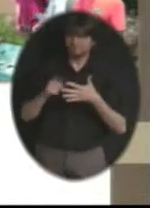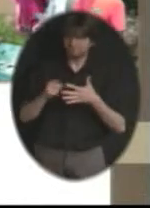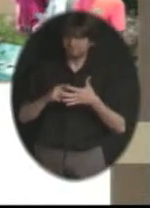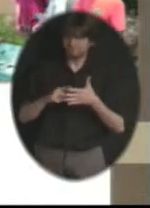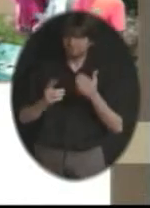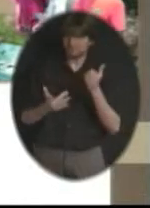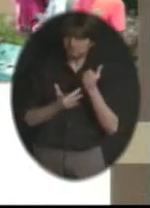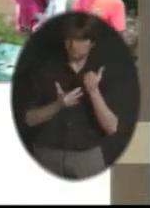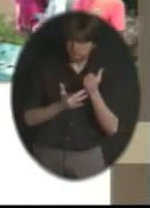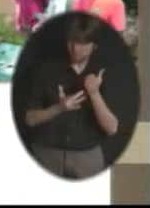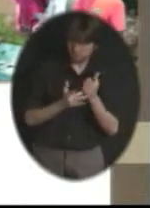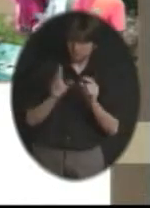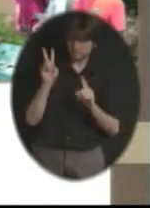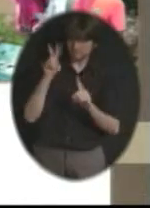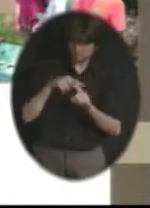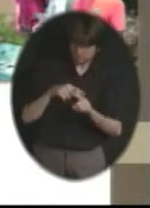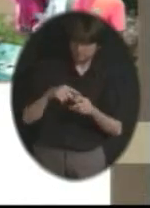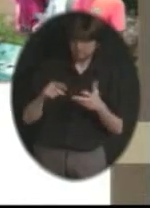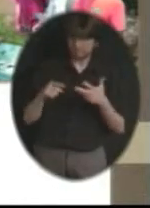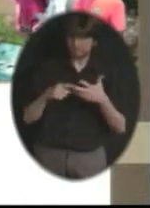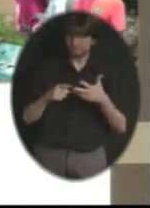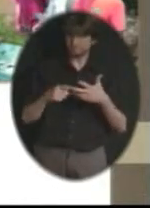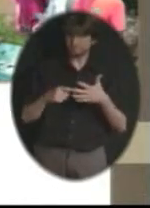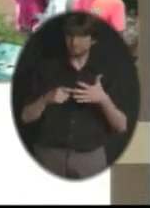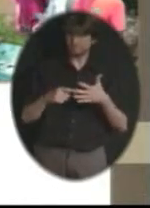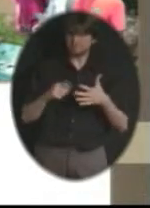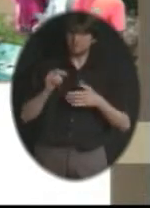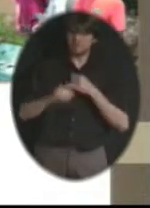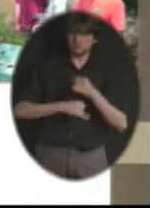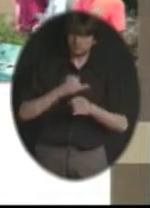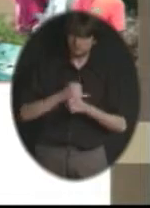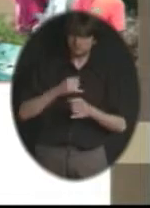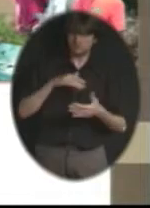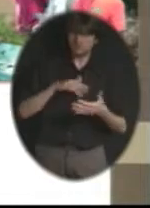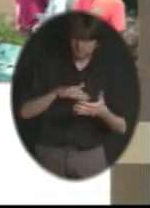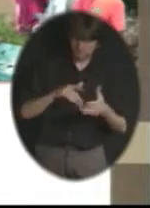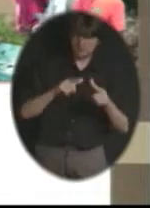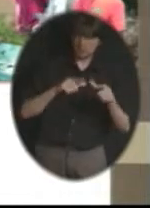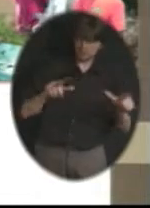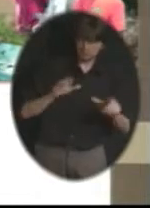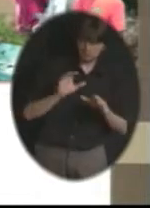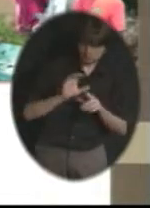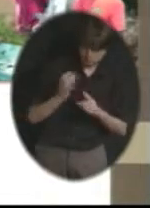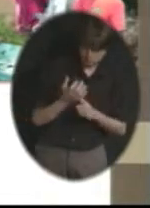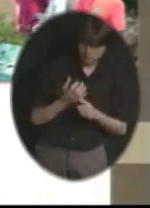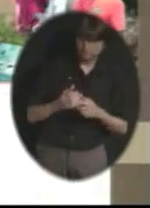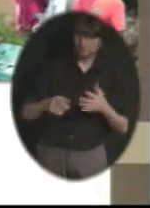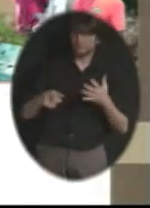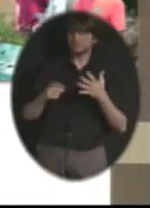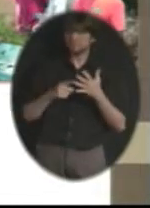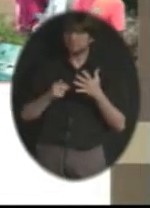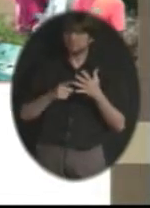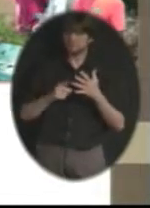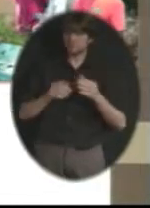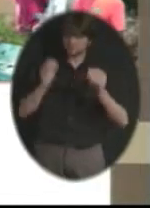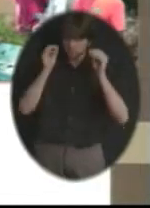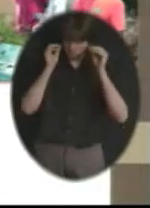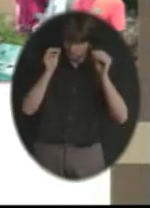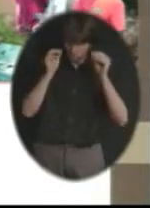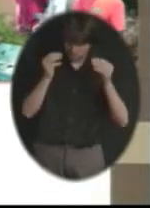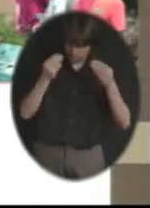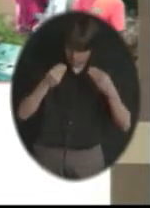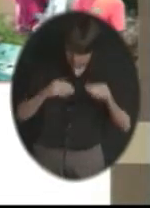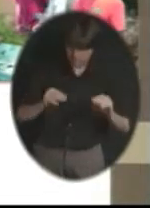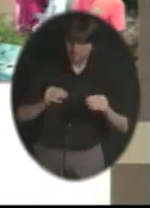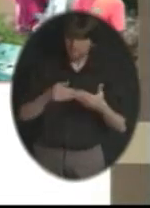international studies, languages, and cultures, instructional, creative, best practice kinds of methodology with flexible scheduling, and then again,